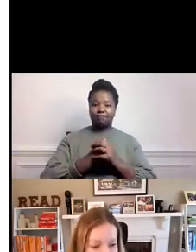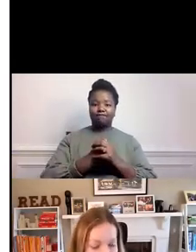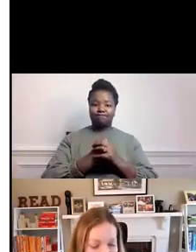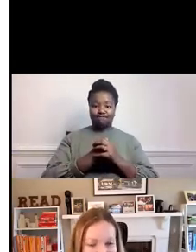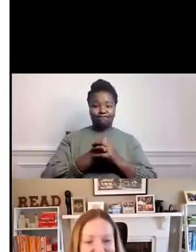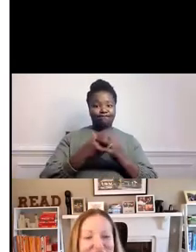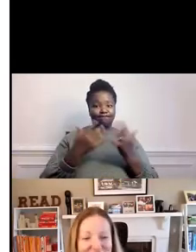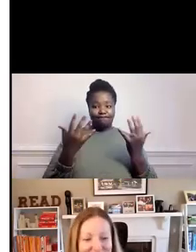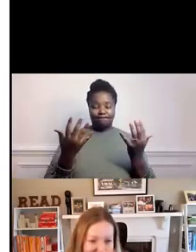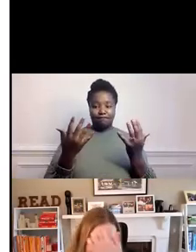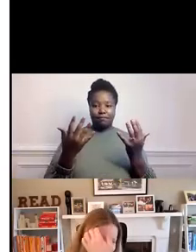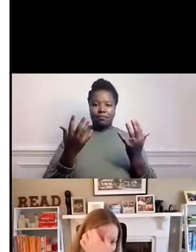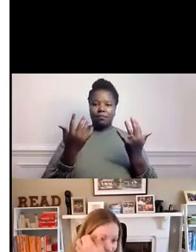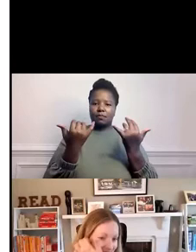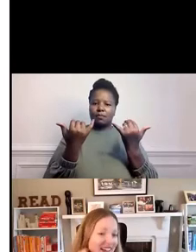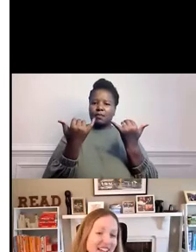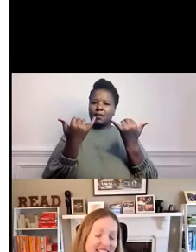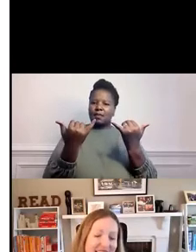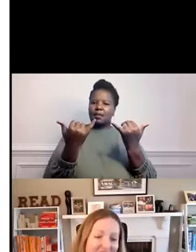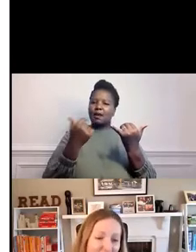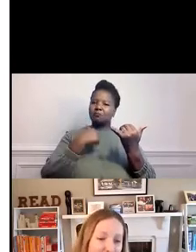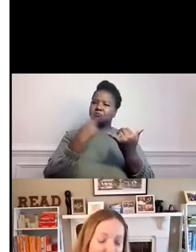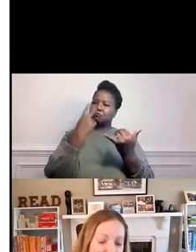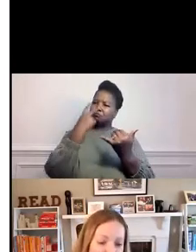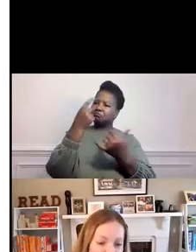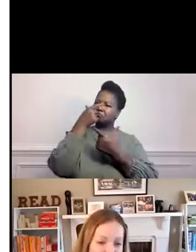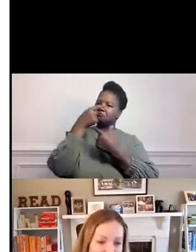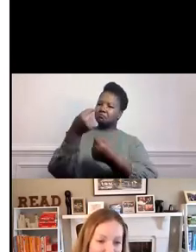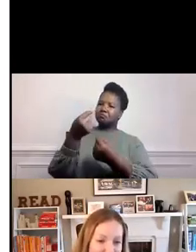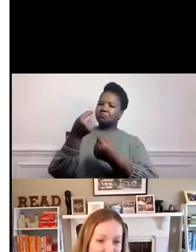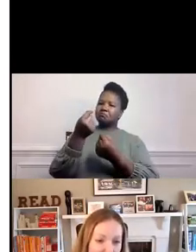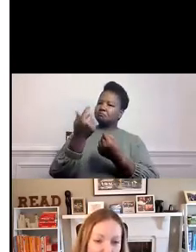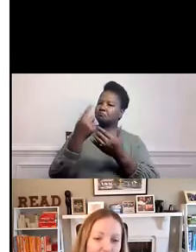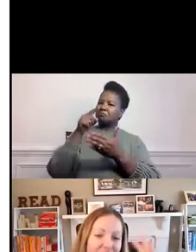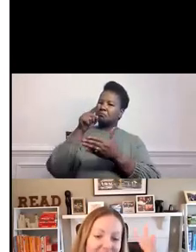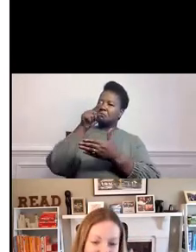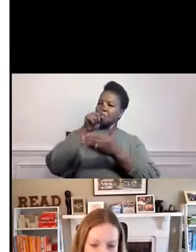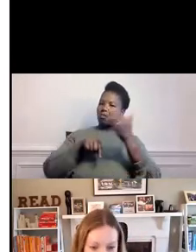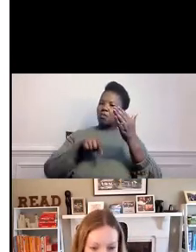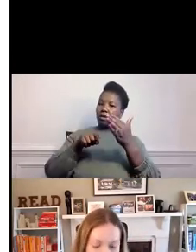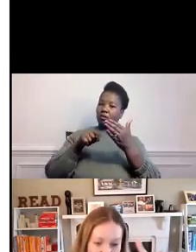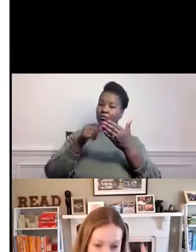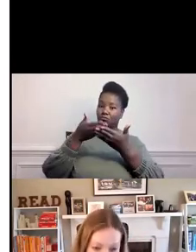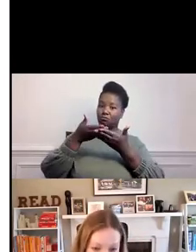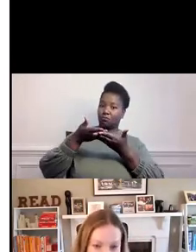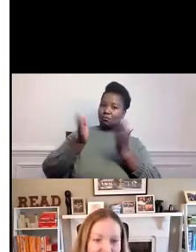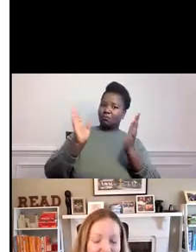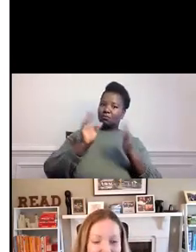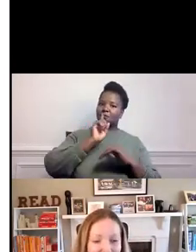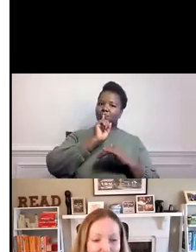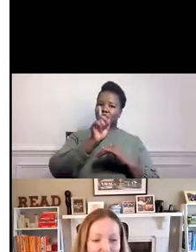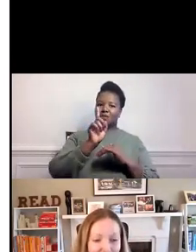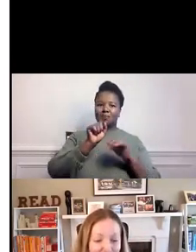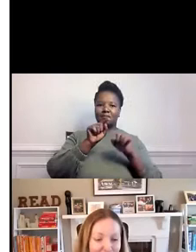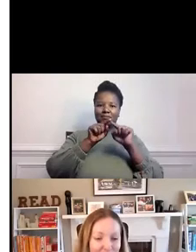So what's interesting to me here is that you all are pretty spread out.